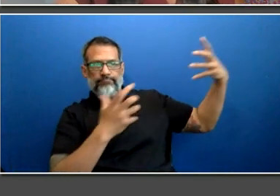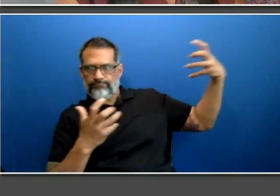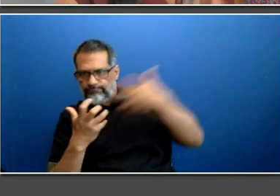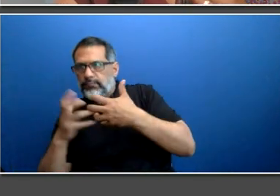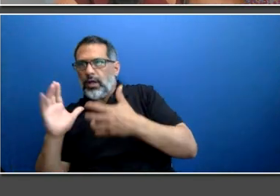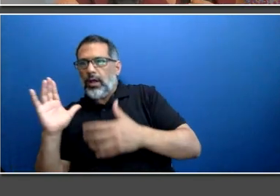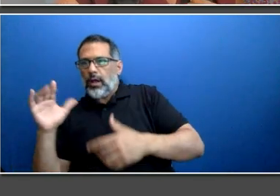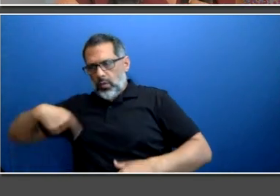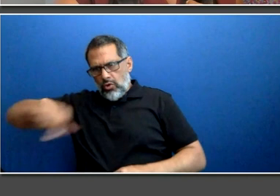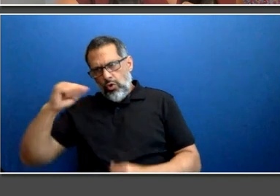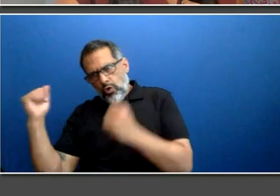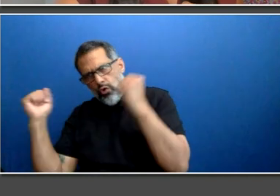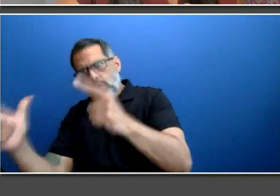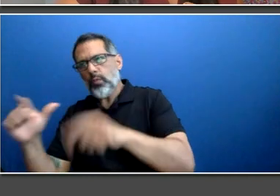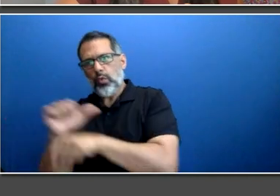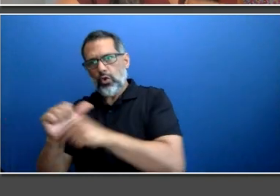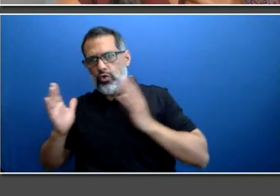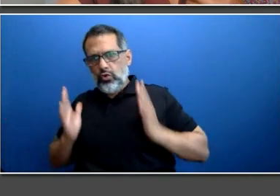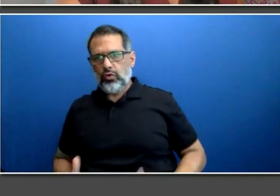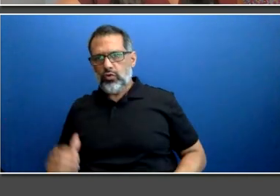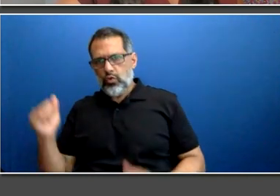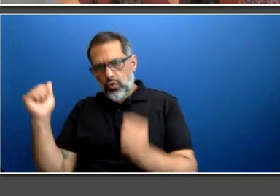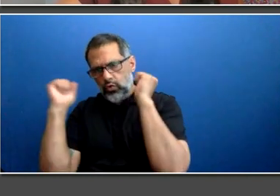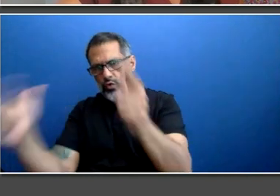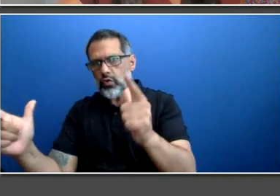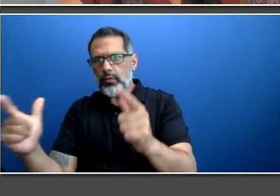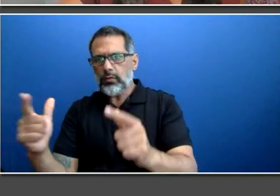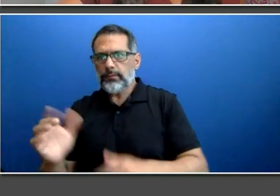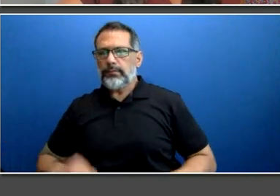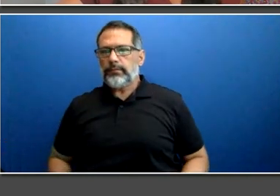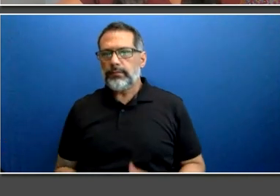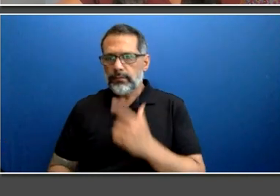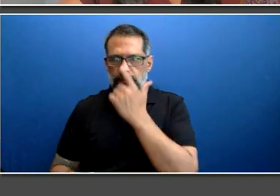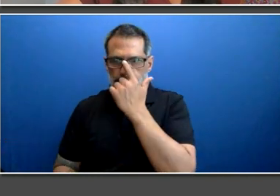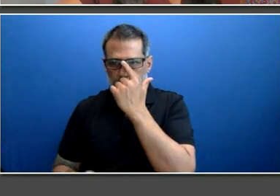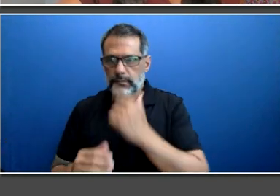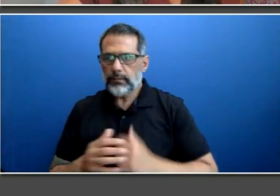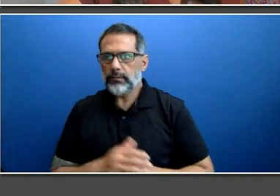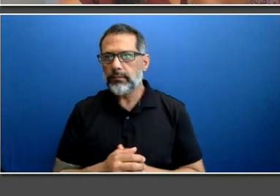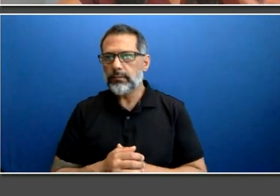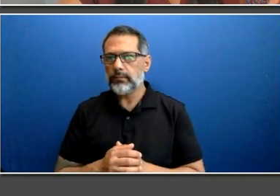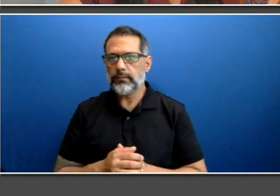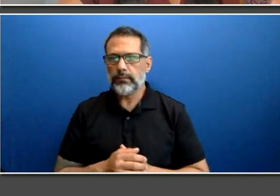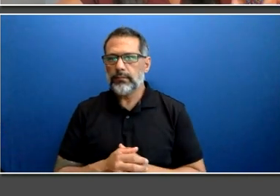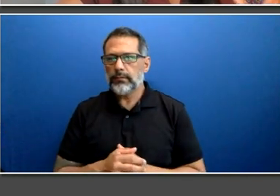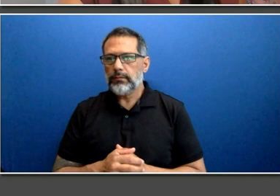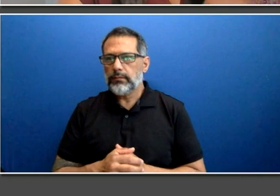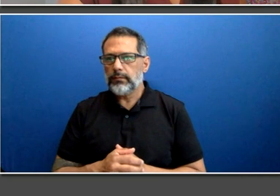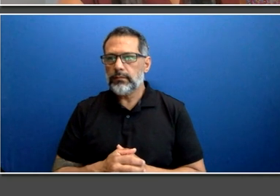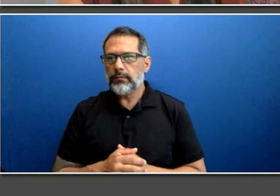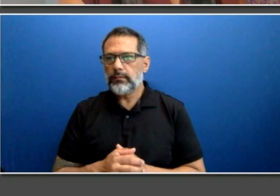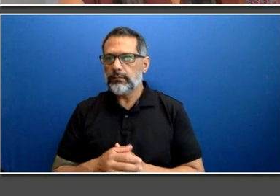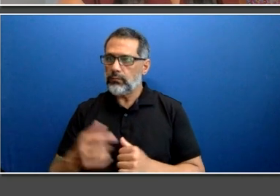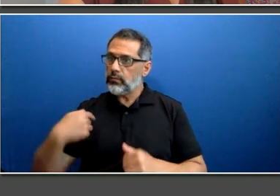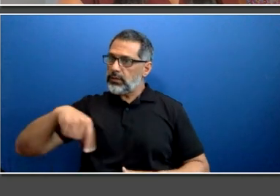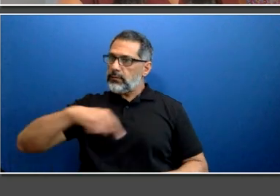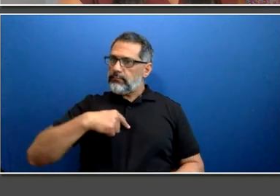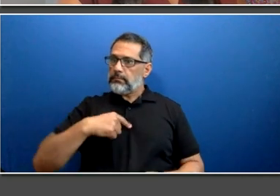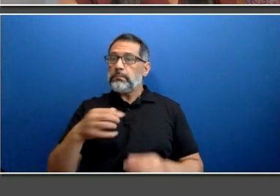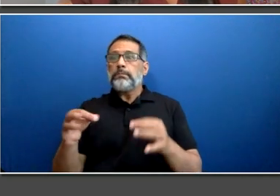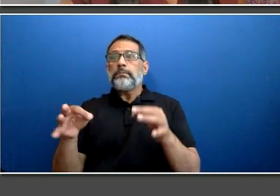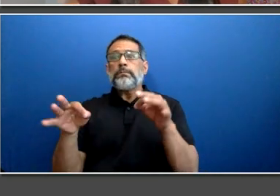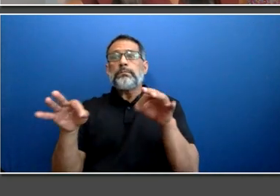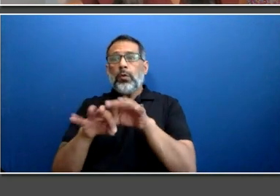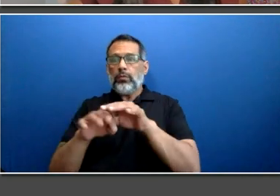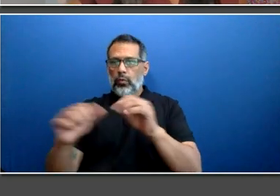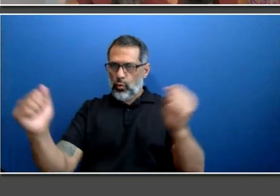it's very important that everybody that's in the organization count themselves in. And as participants in this event, we hope that you